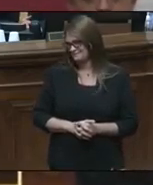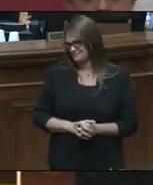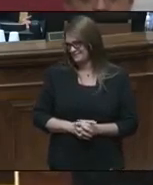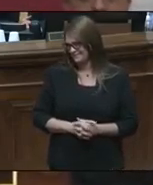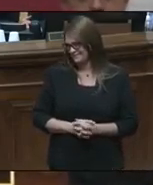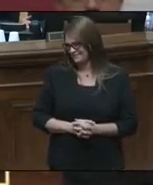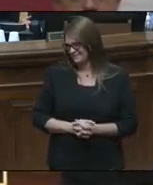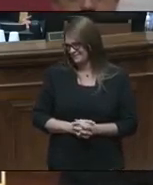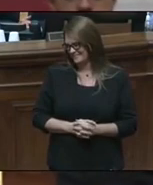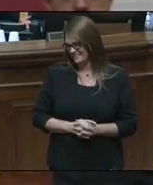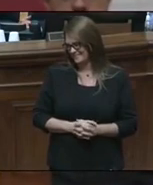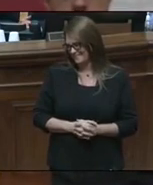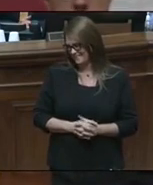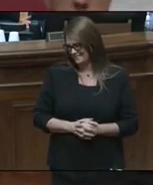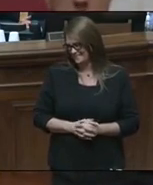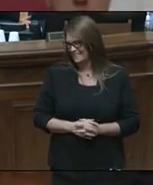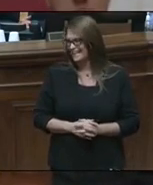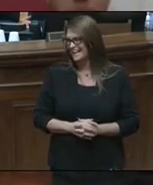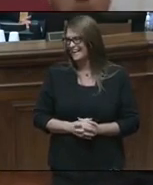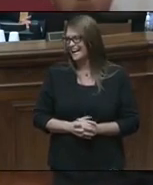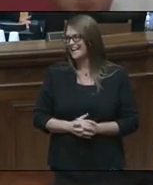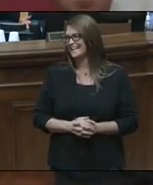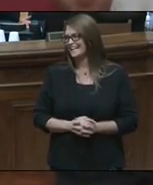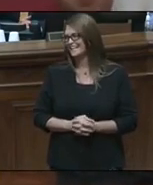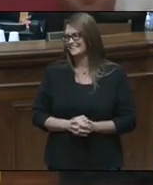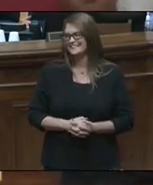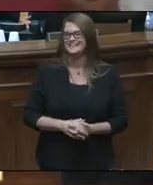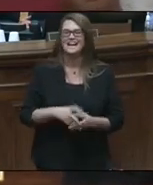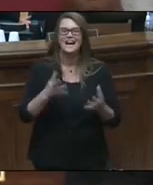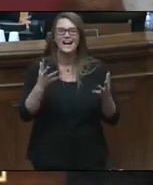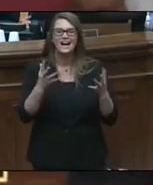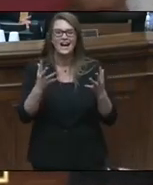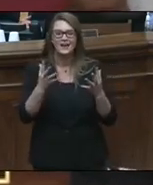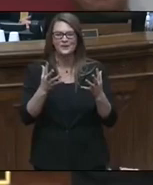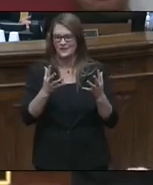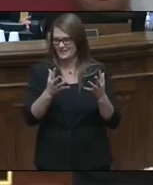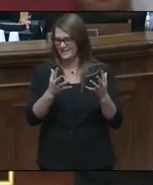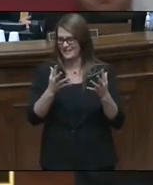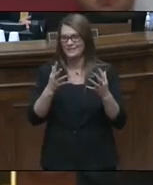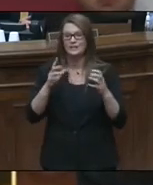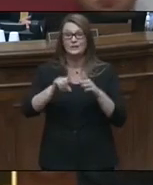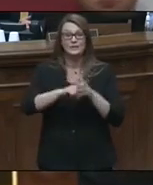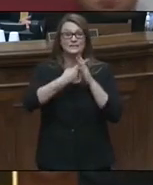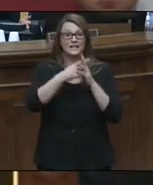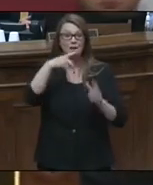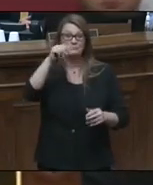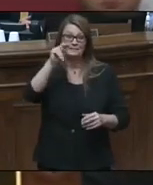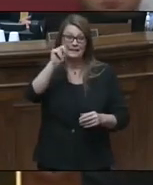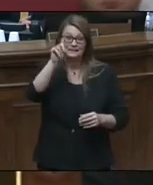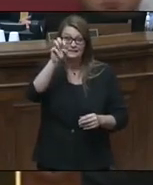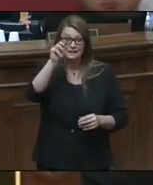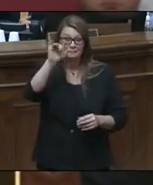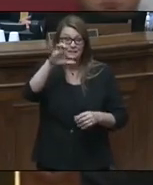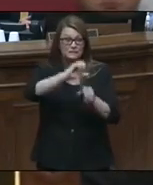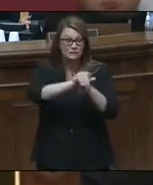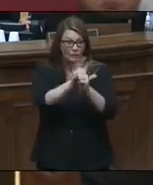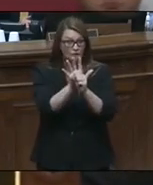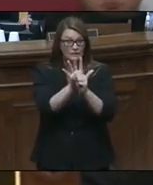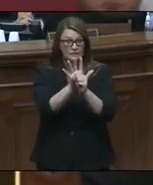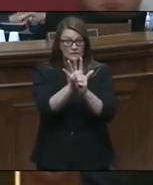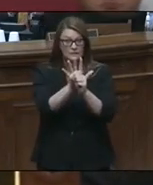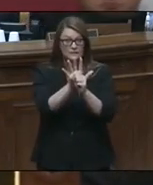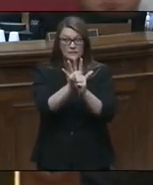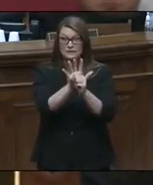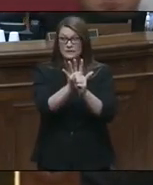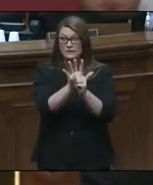I want to just end by just saying this. We're getting through a pandemic, are we not? Y'all